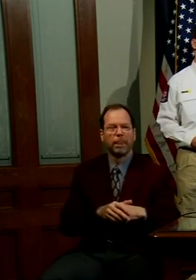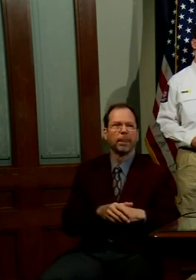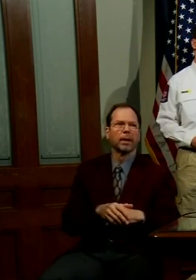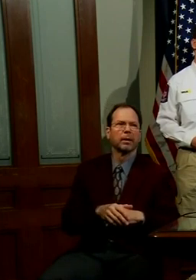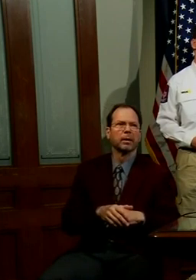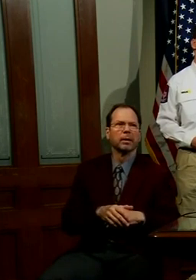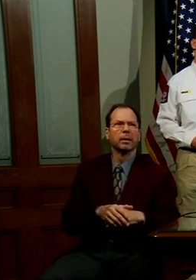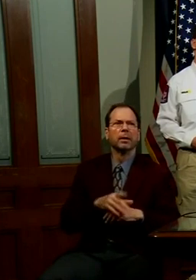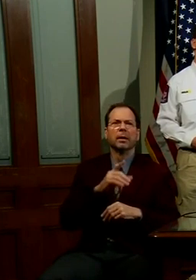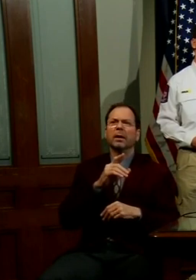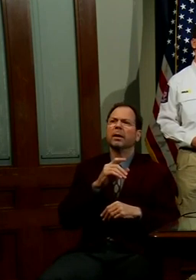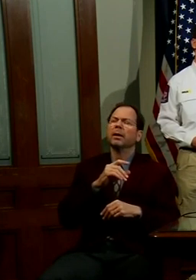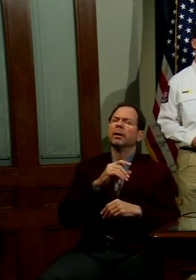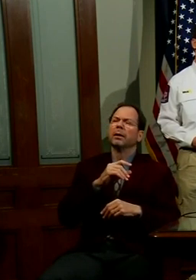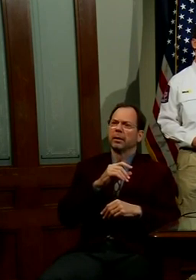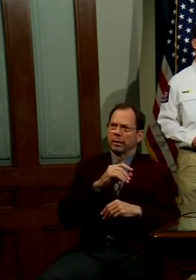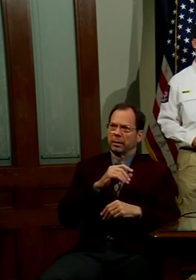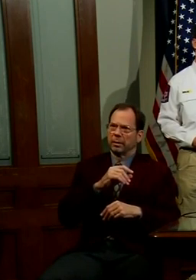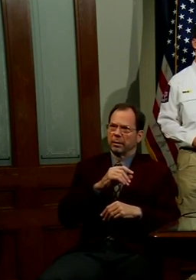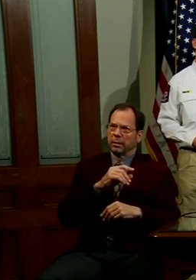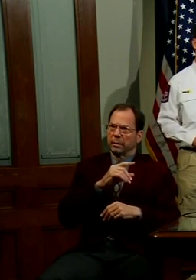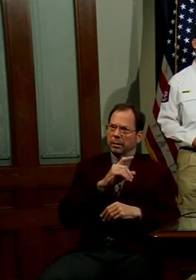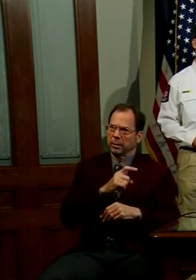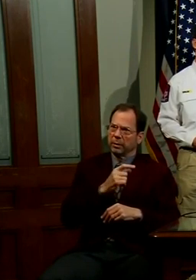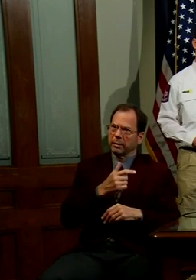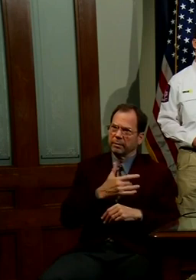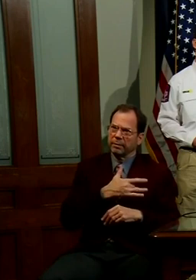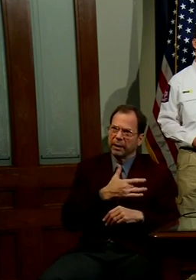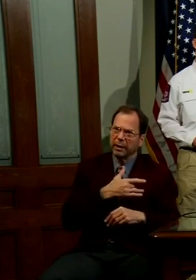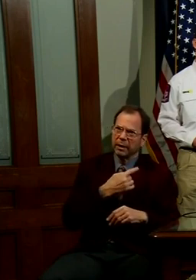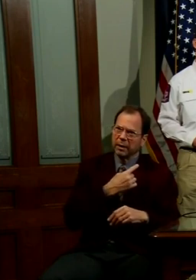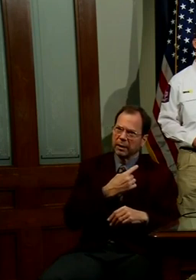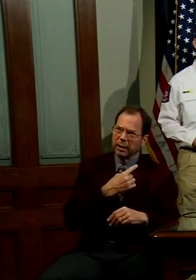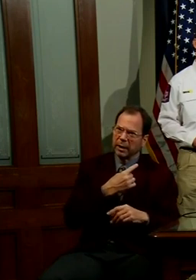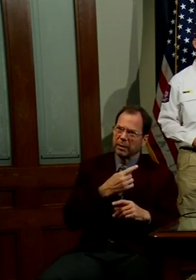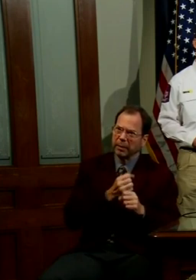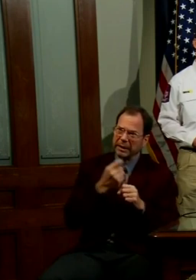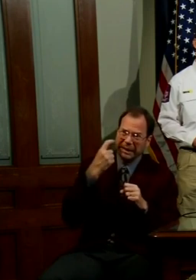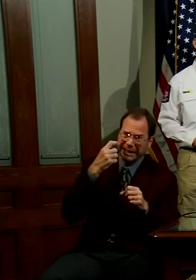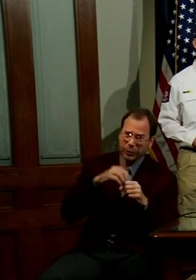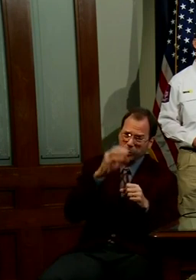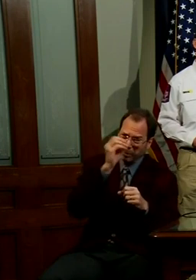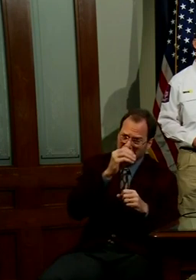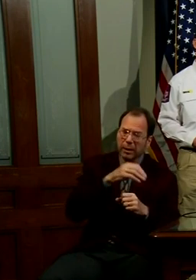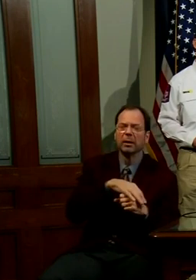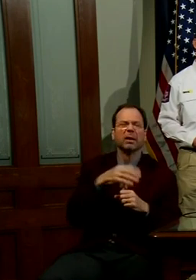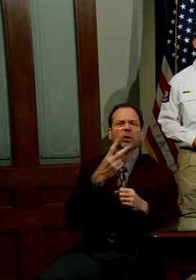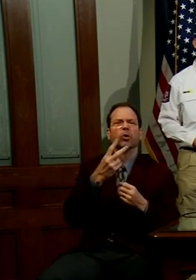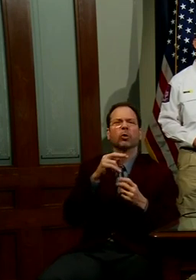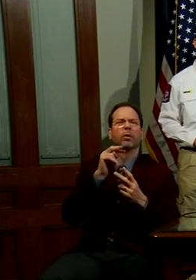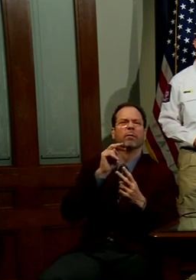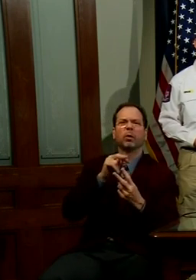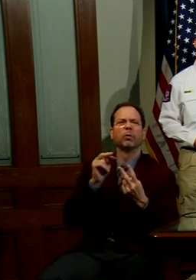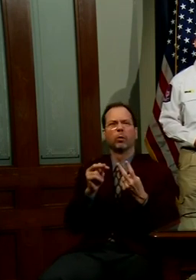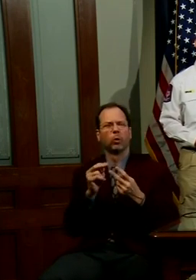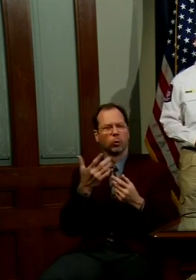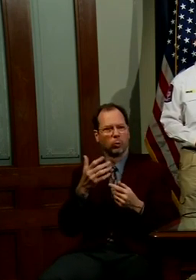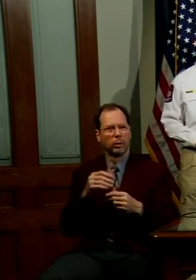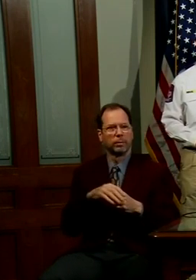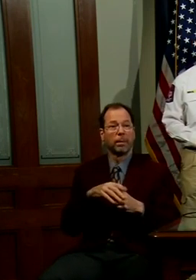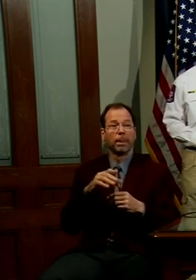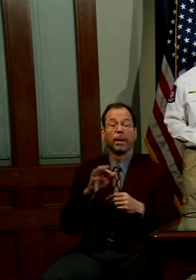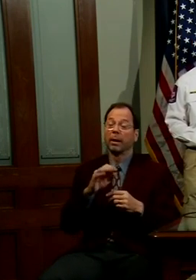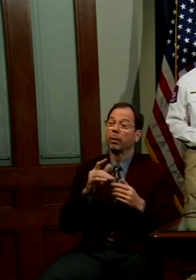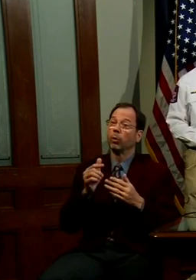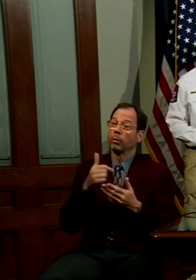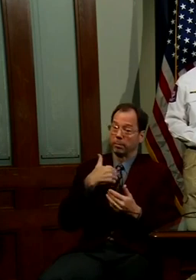equipment you're trying to conserve, does that make sense to you? So, first, mean, there's two ways you can view whether or not it was sound. One is whether or